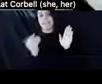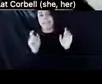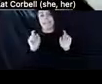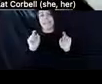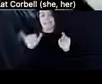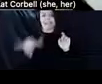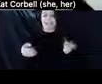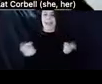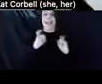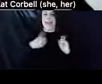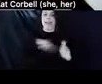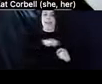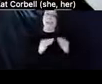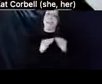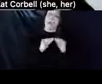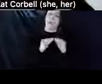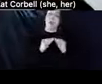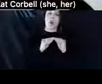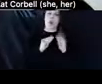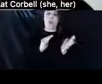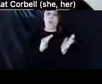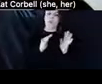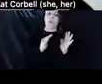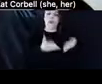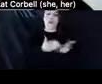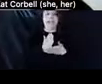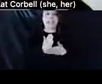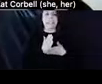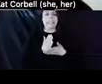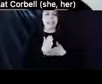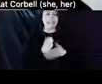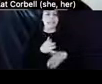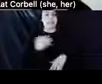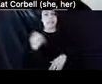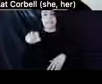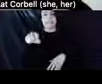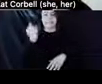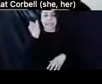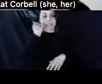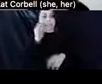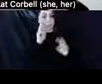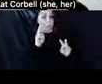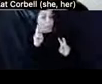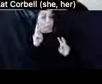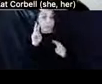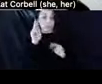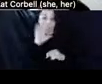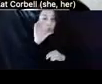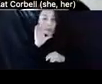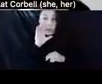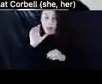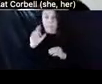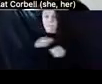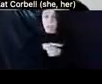uh, uh, uh, uh, rights. And, uh, yeah, if you look up a local law 15 of night of